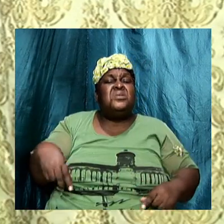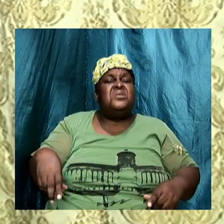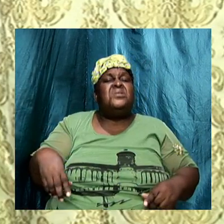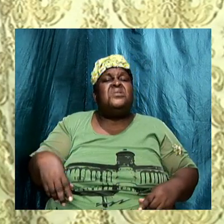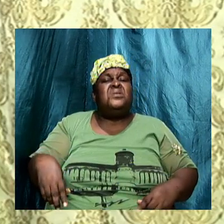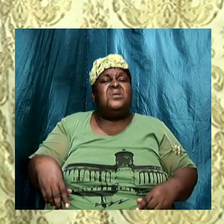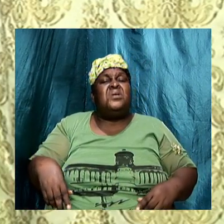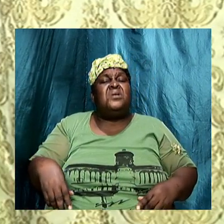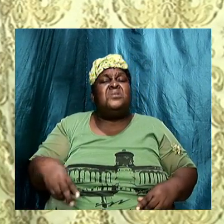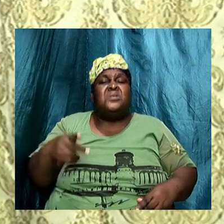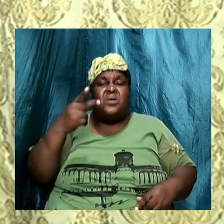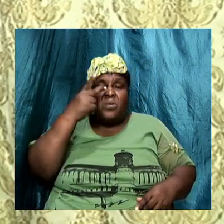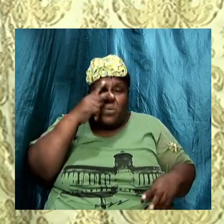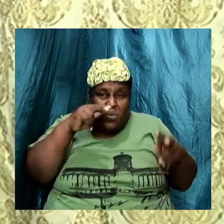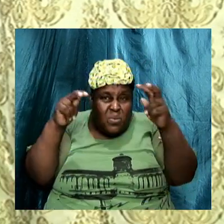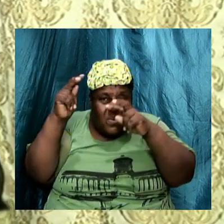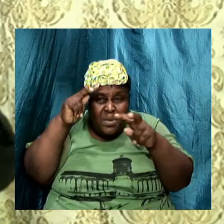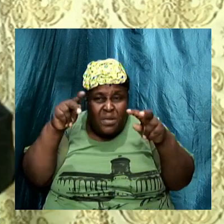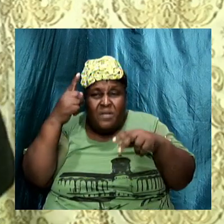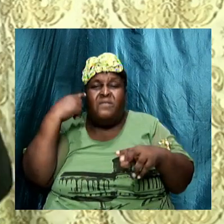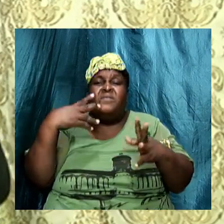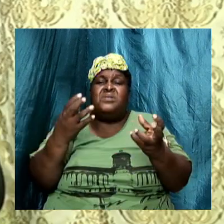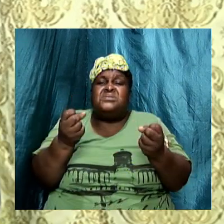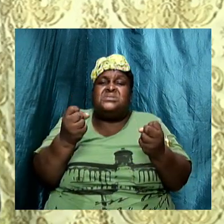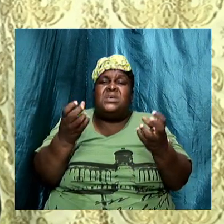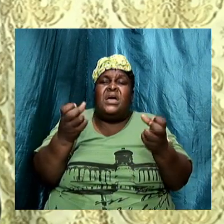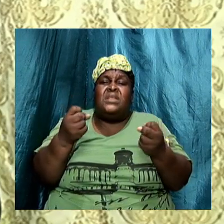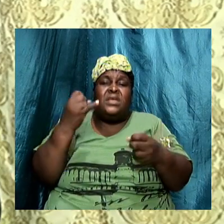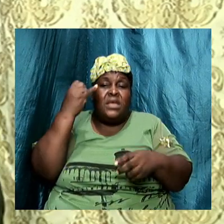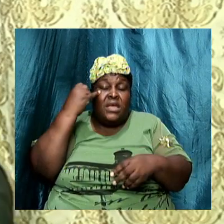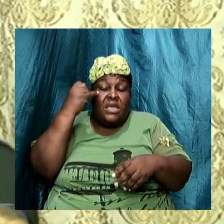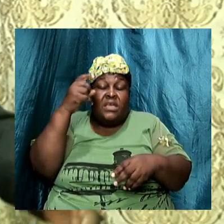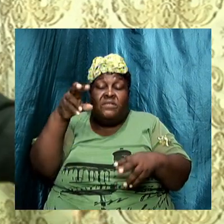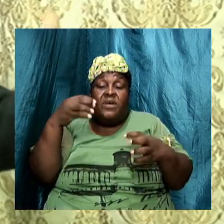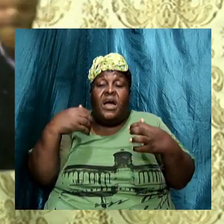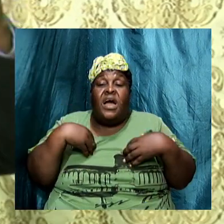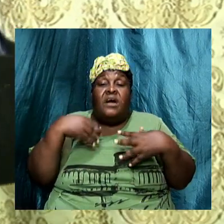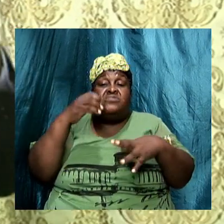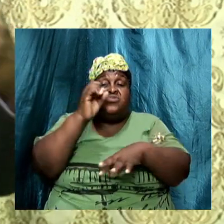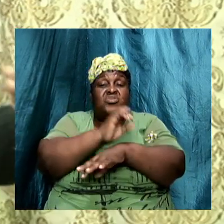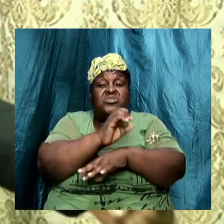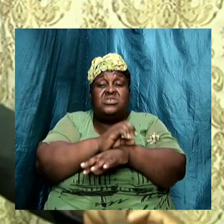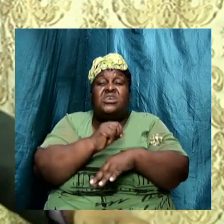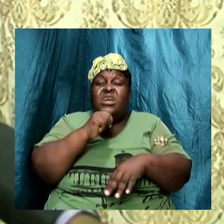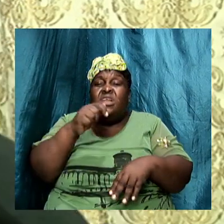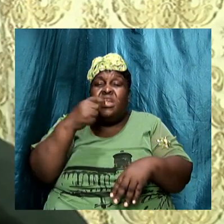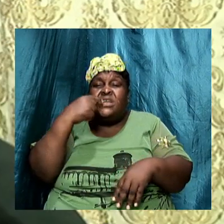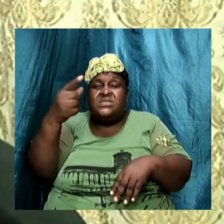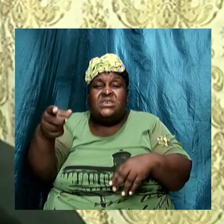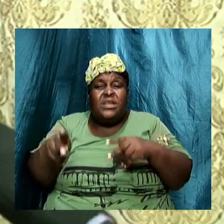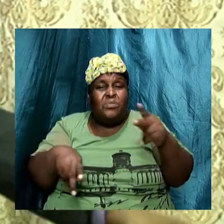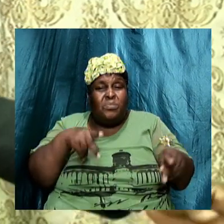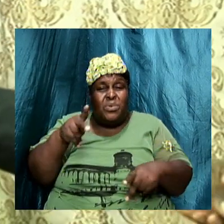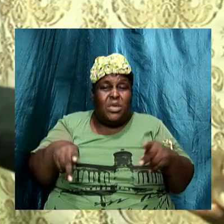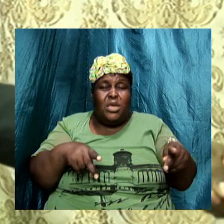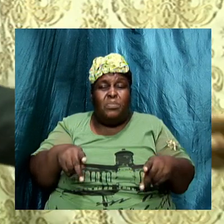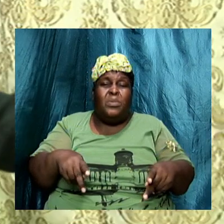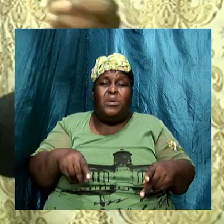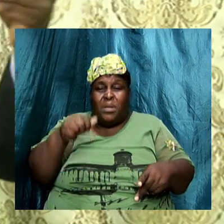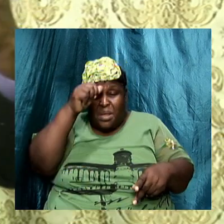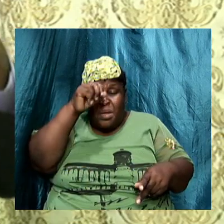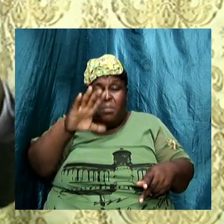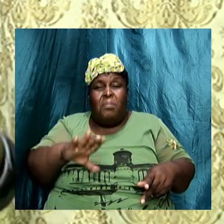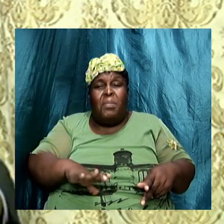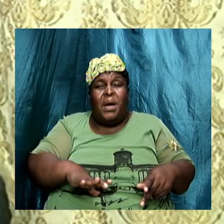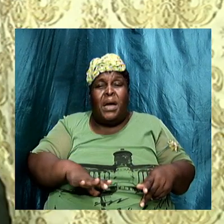people are seeking a sign if you have a church and you are not telling people that when they come near man getting